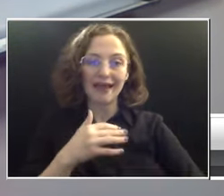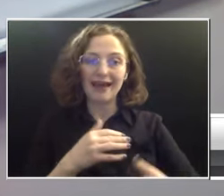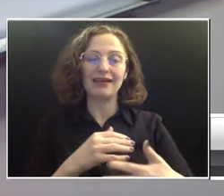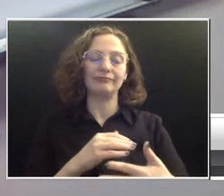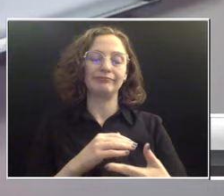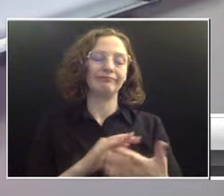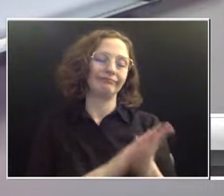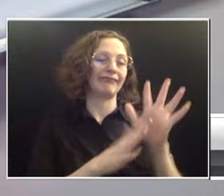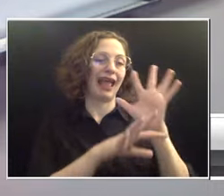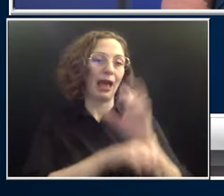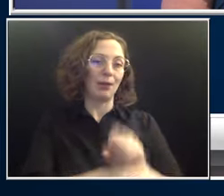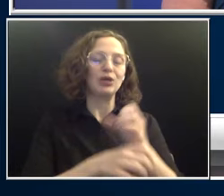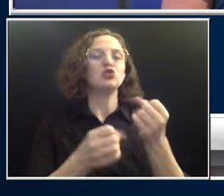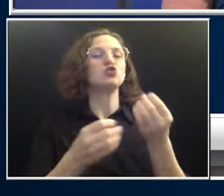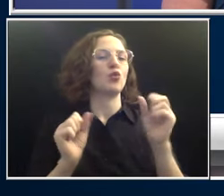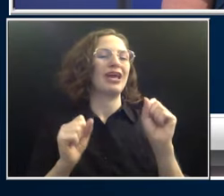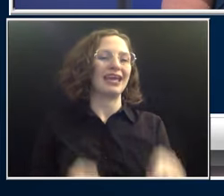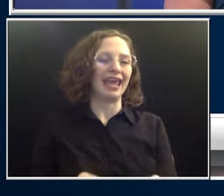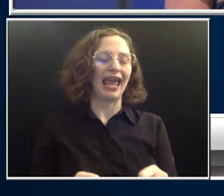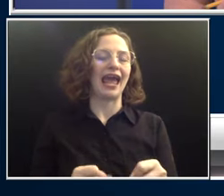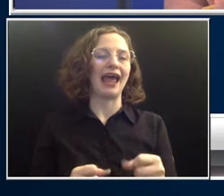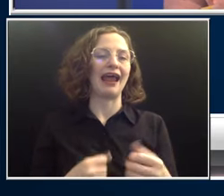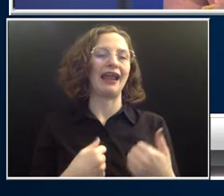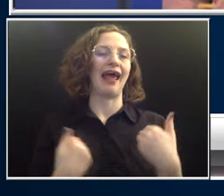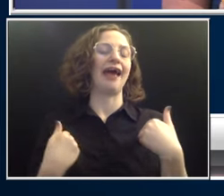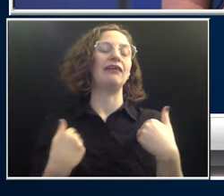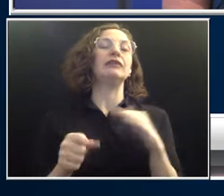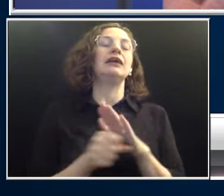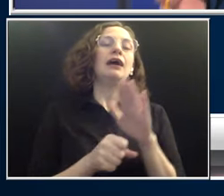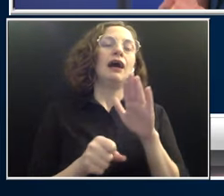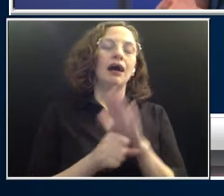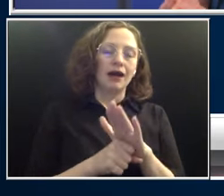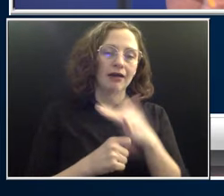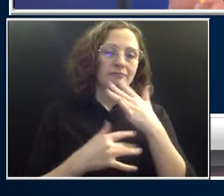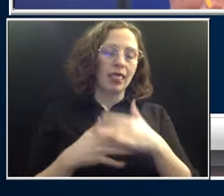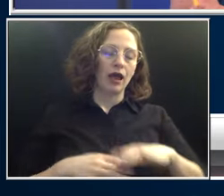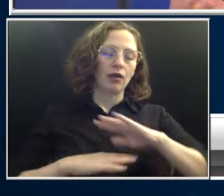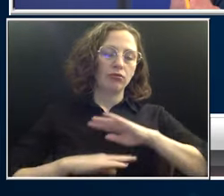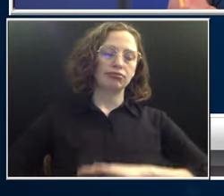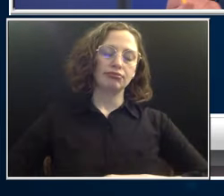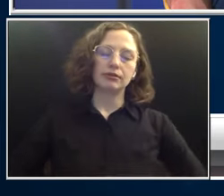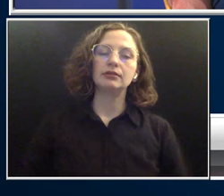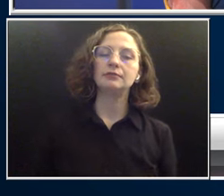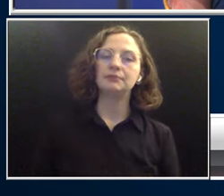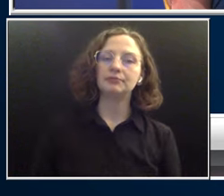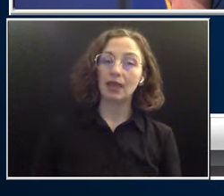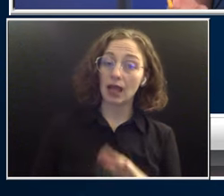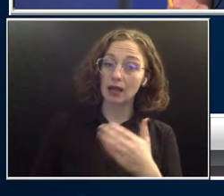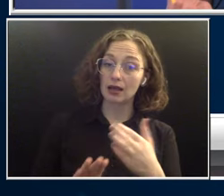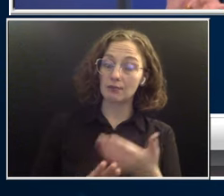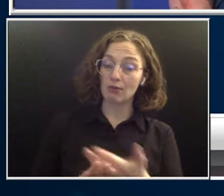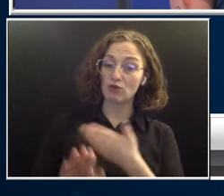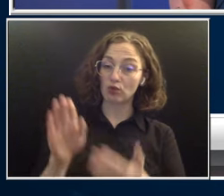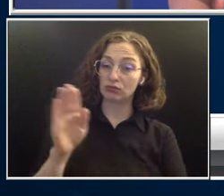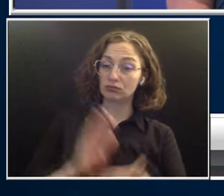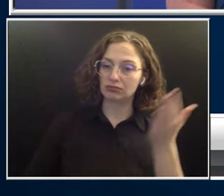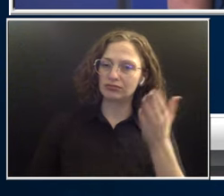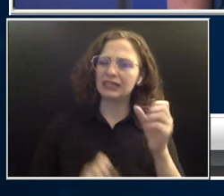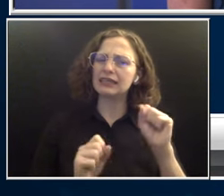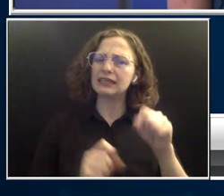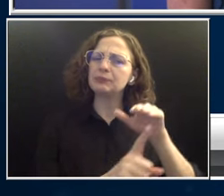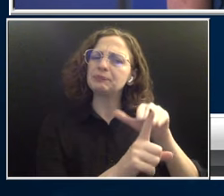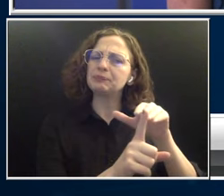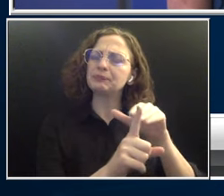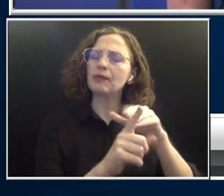chronic blood shortage. And just quickly before we let you go, just remind people just how quick and easy it can be to walk in.